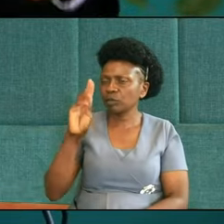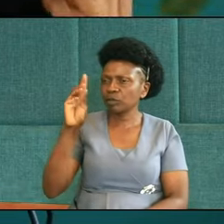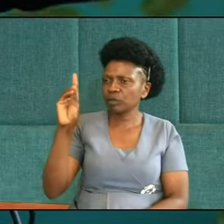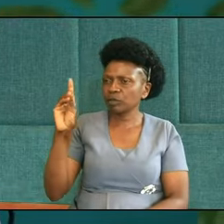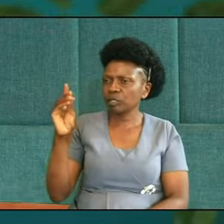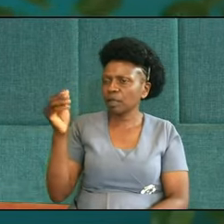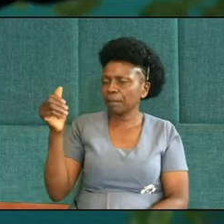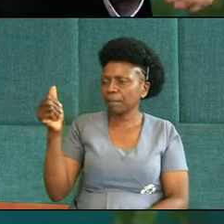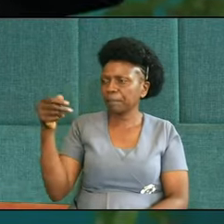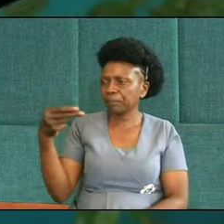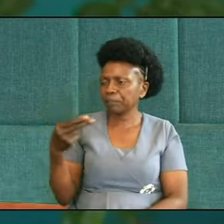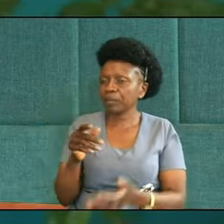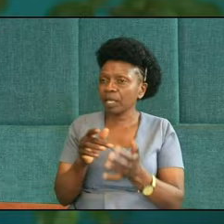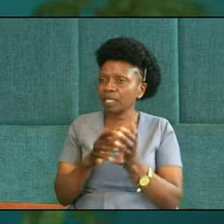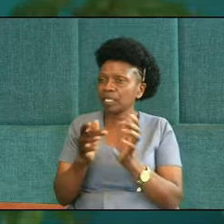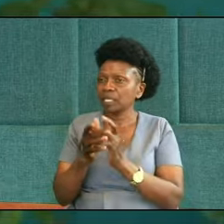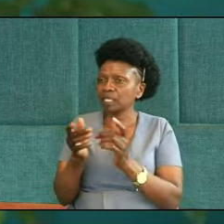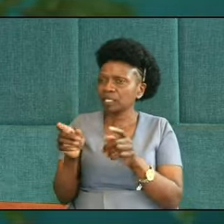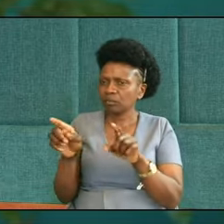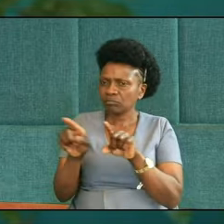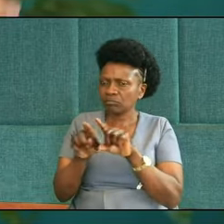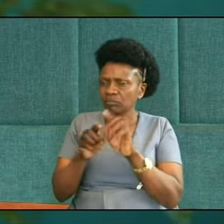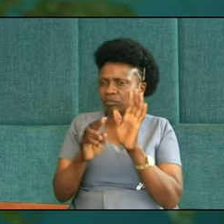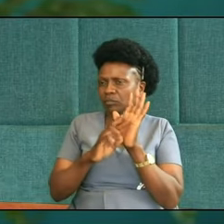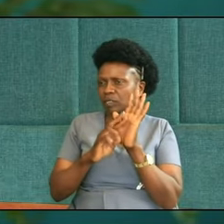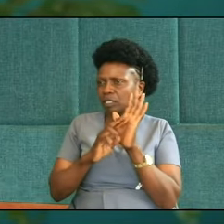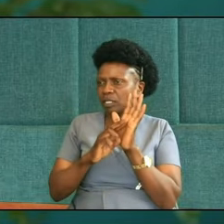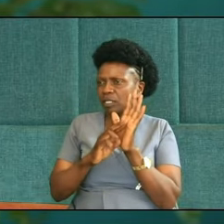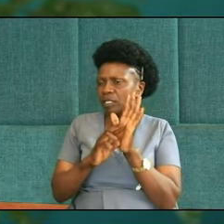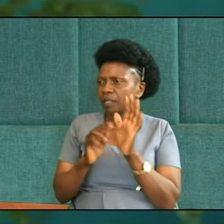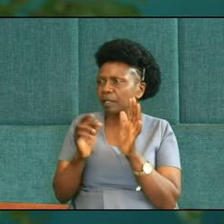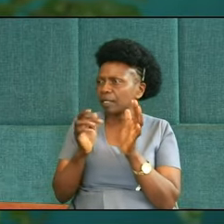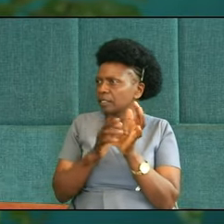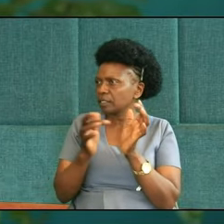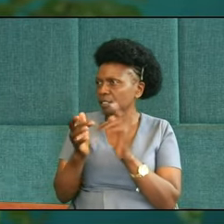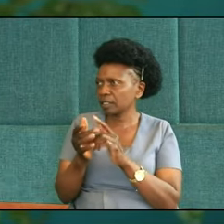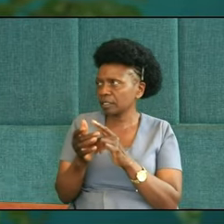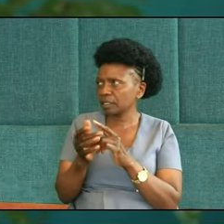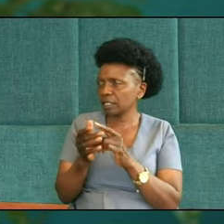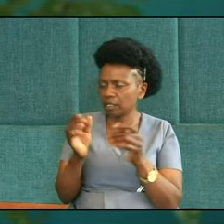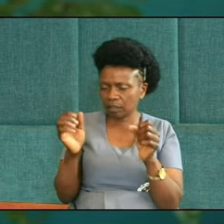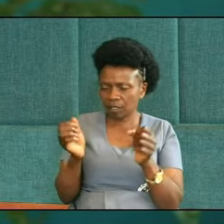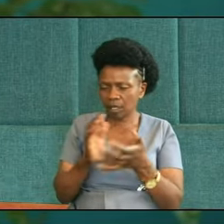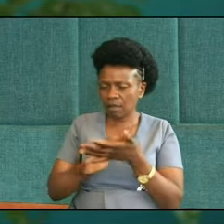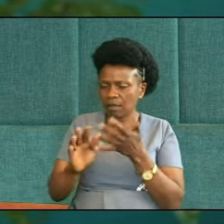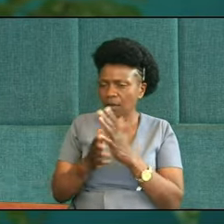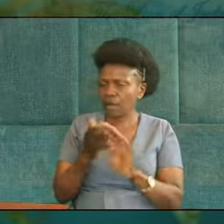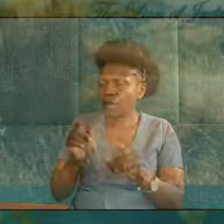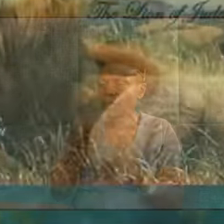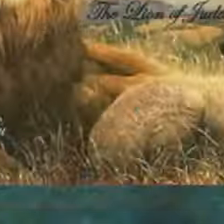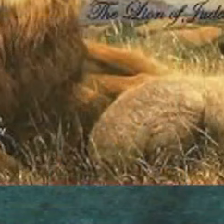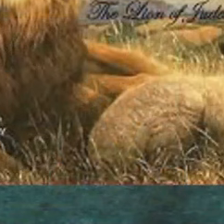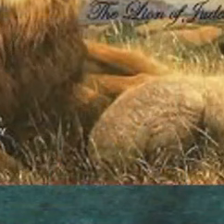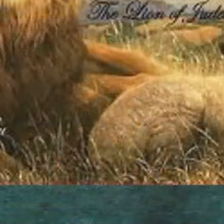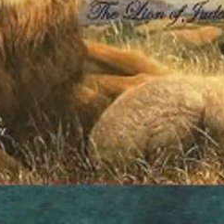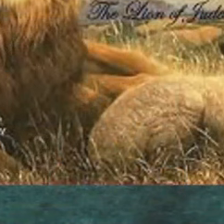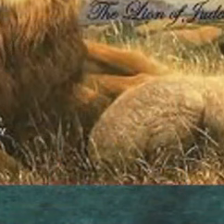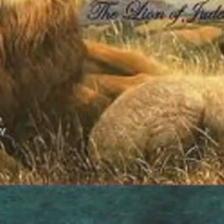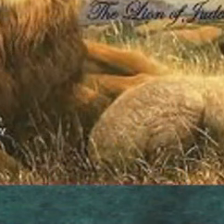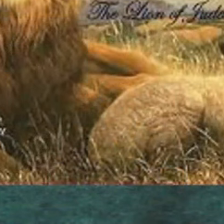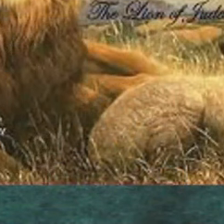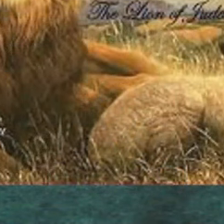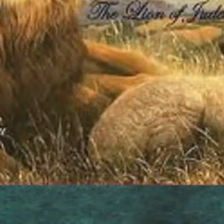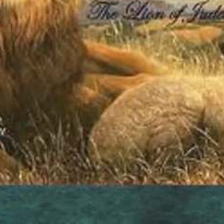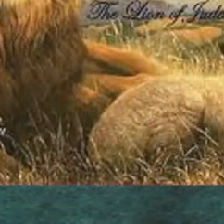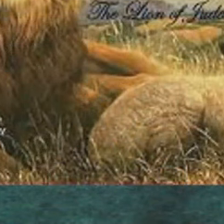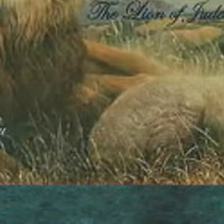it is, Jesus is named the lion of the tribe of Judah, wow, how do I know it's Jesus? Because the next verse tells us that, so here's the